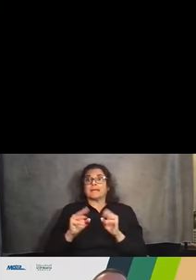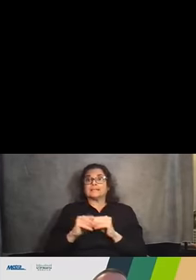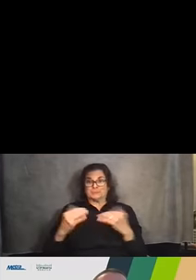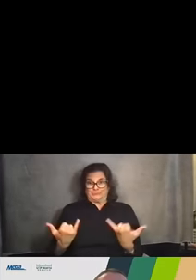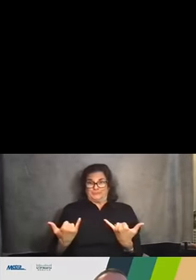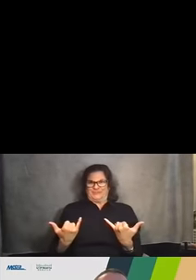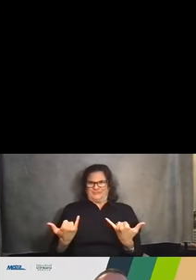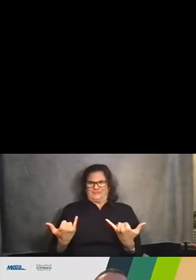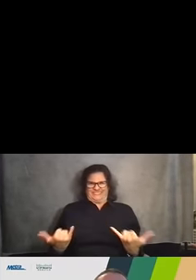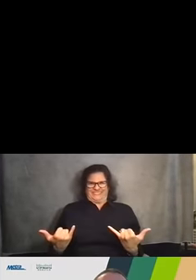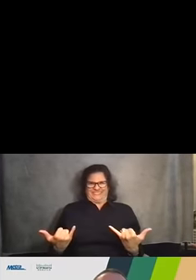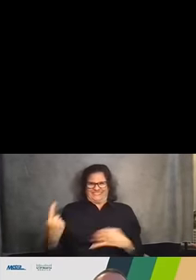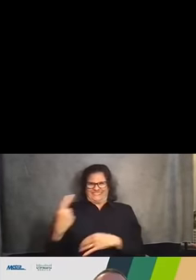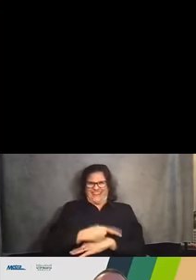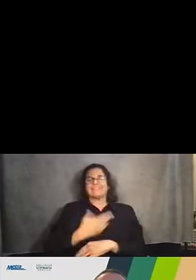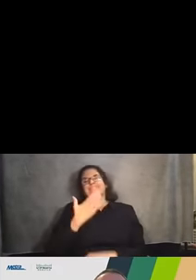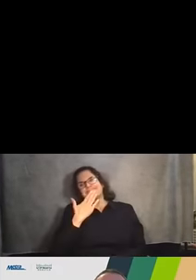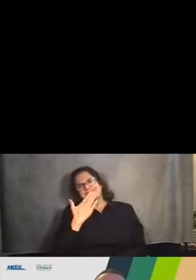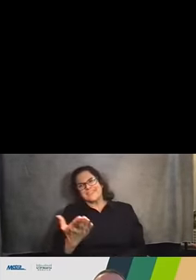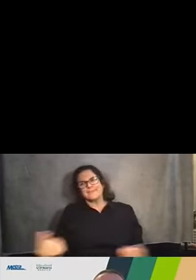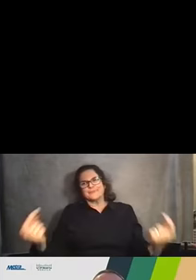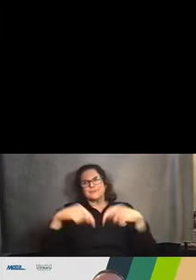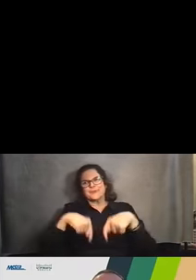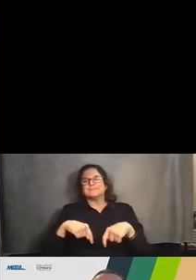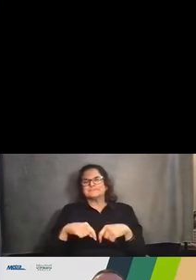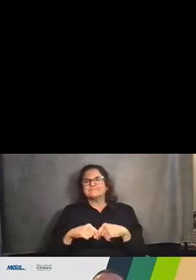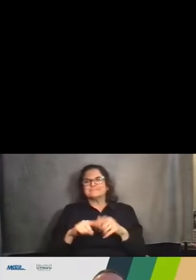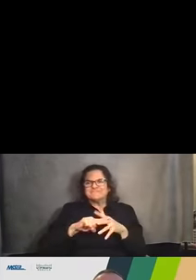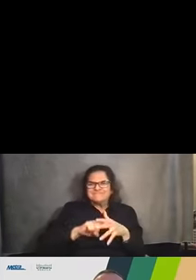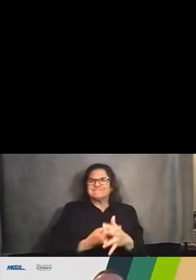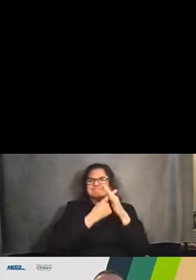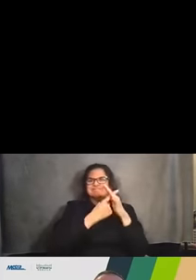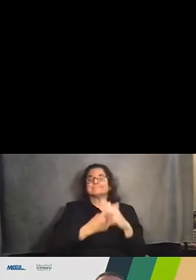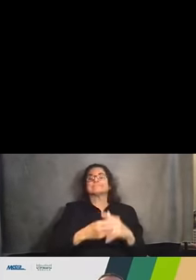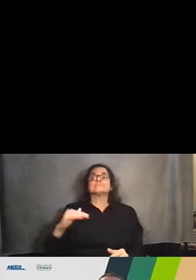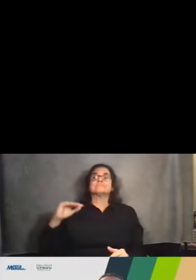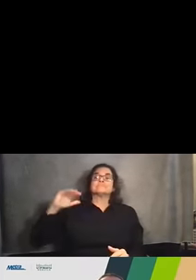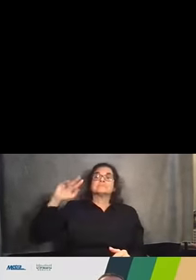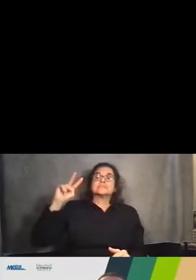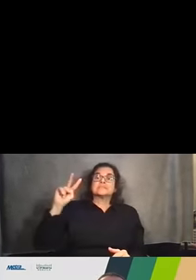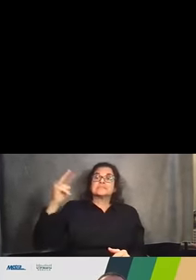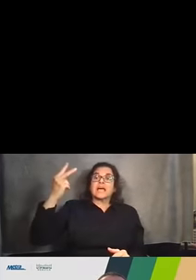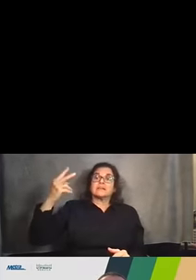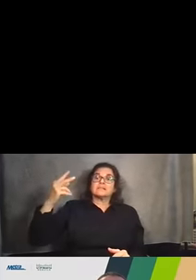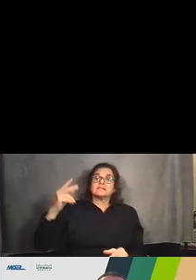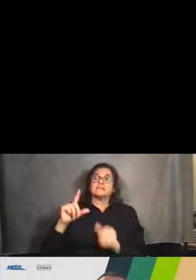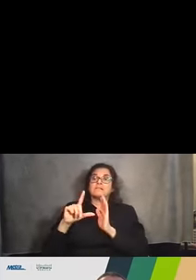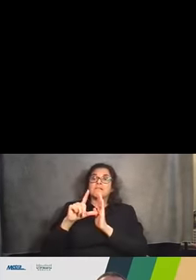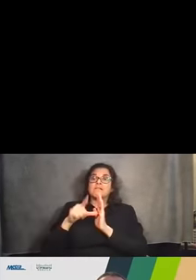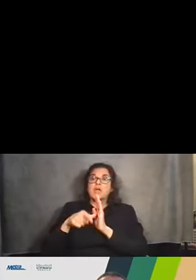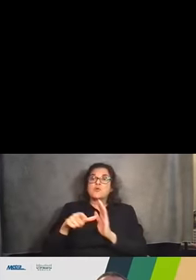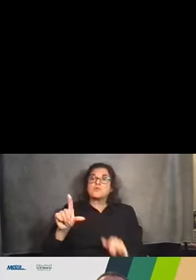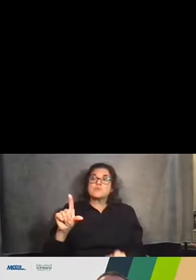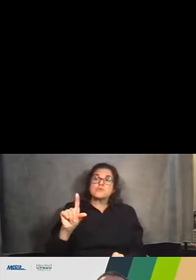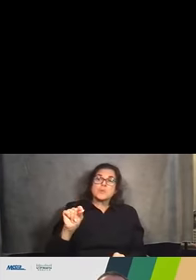you everyone for joining us to kick this off. And we do have a second one that would be planned for later this year or early 2022.